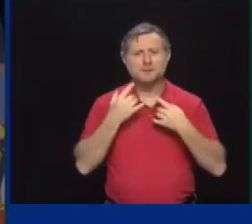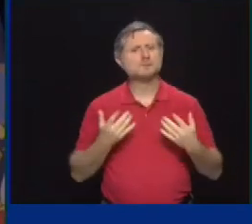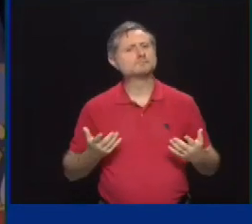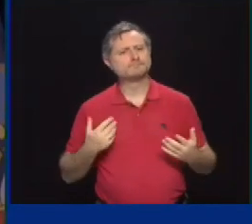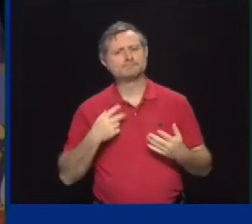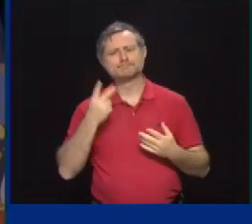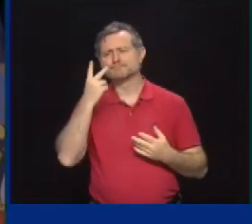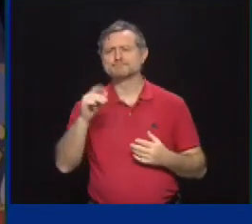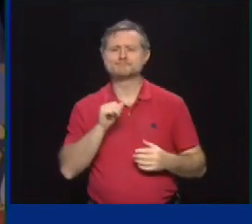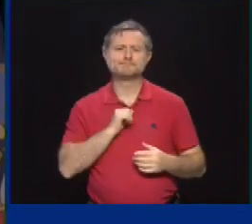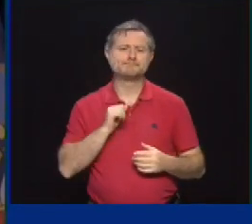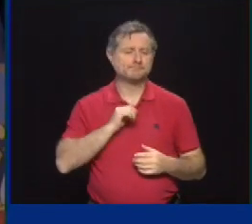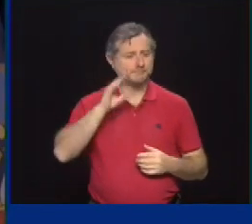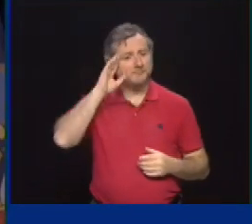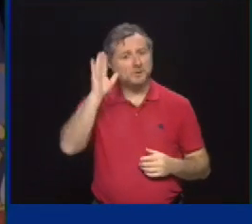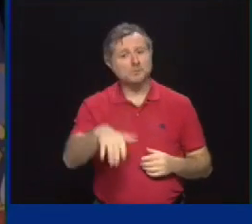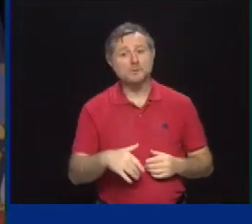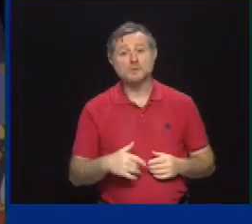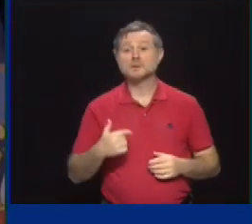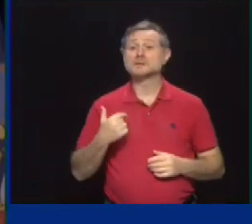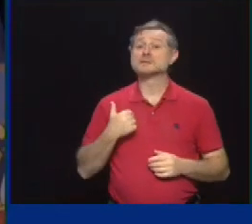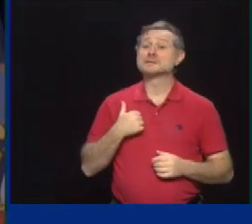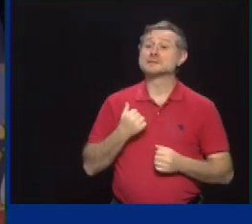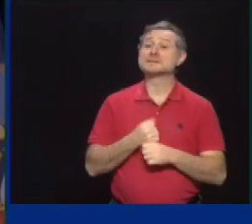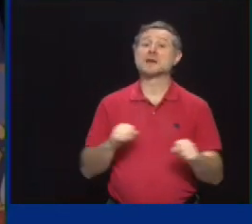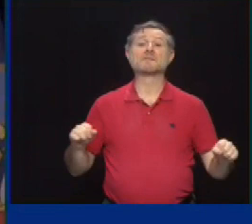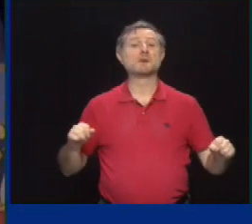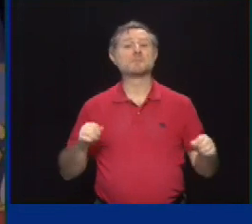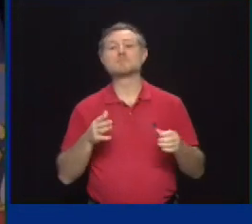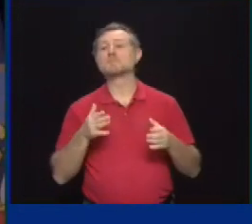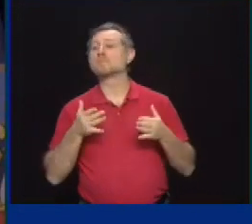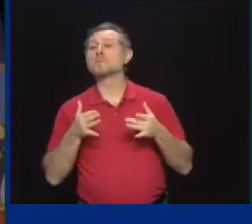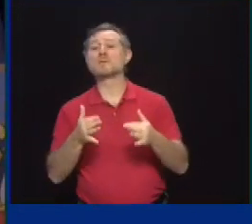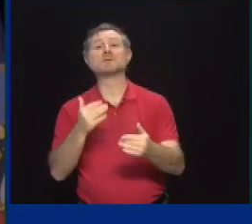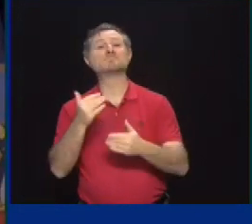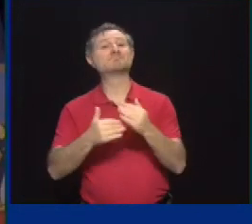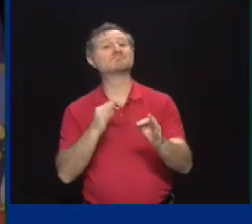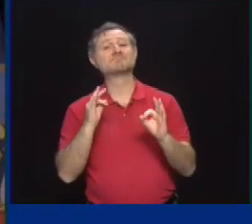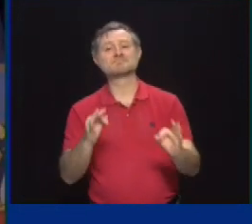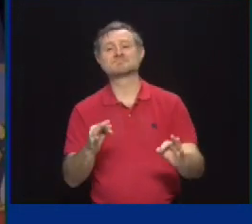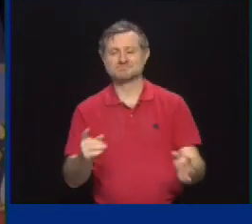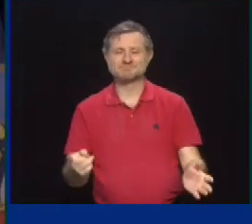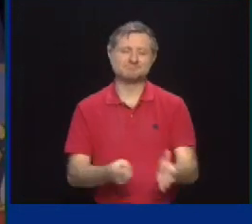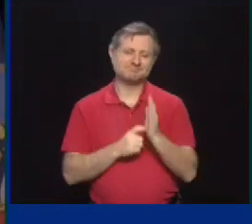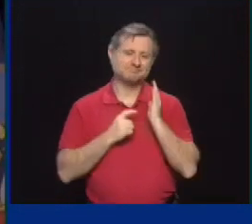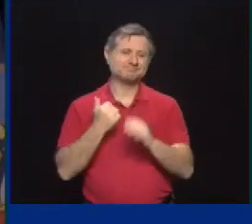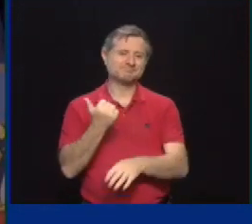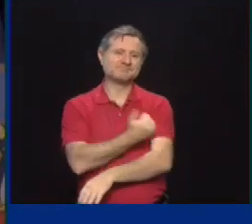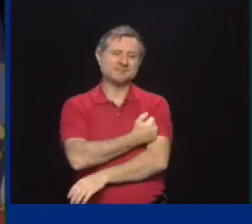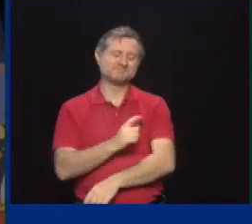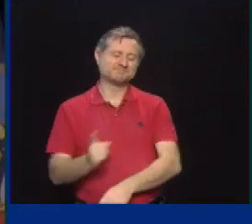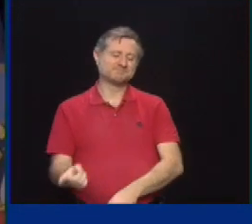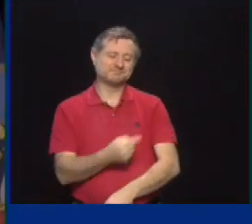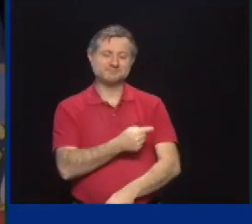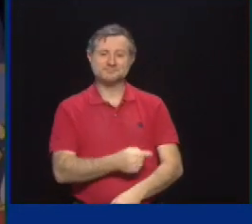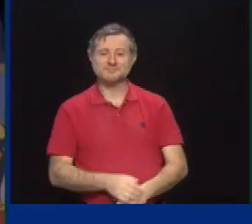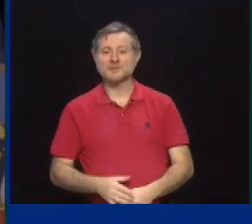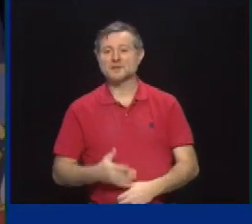safest way, the safest path forward is to have that vaccine mandate. I want to thank the teams that have stepped up. I think they're working.